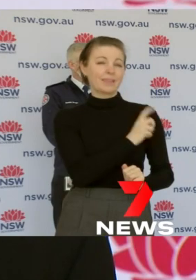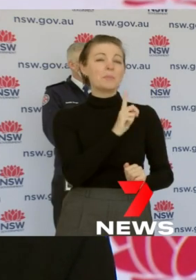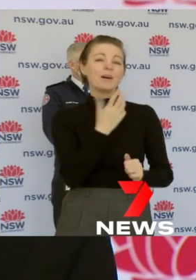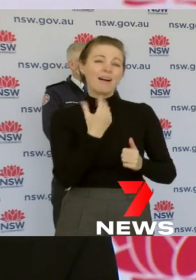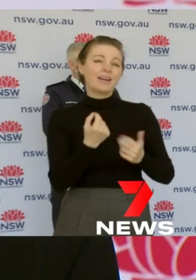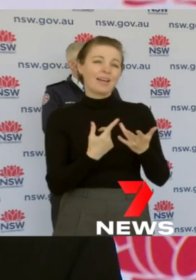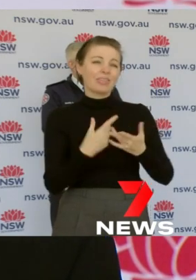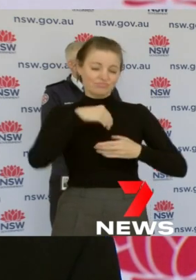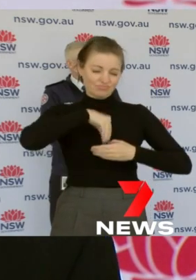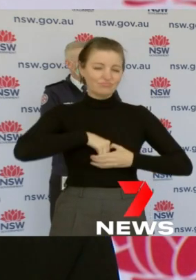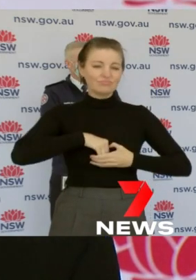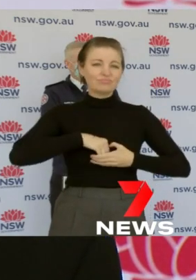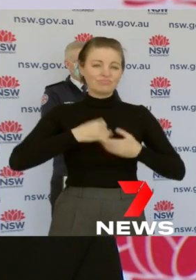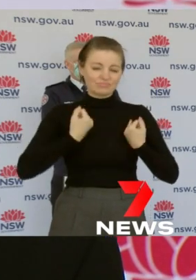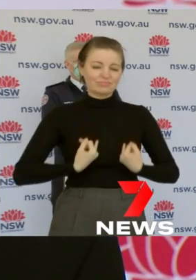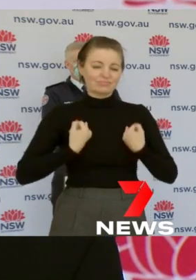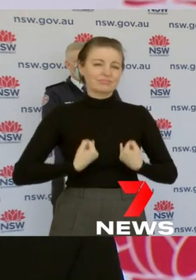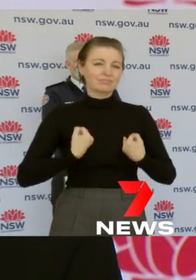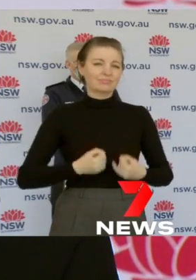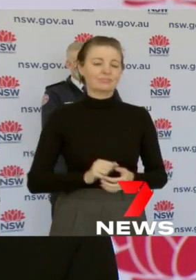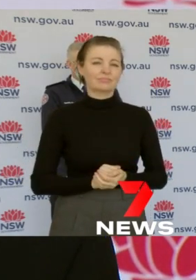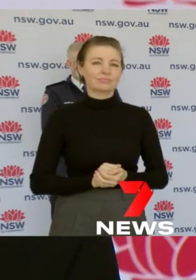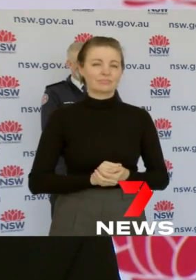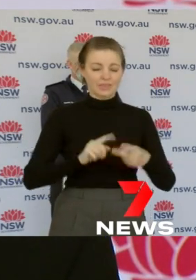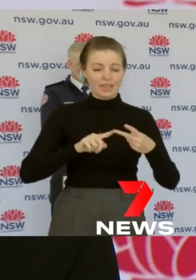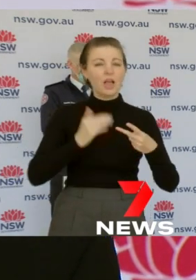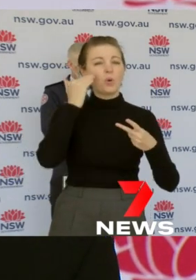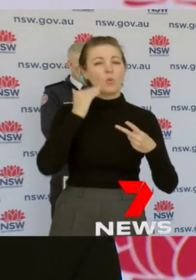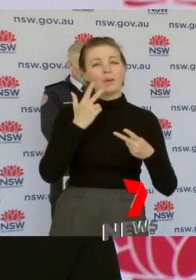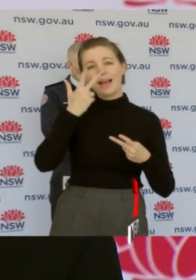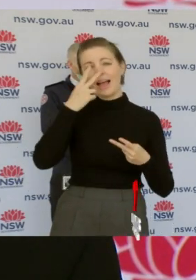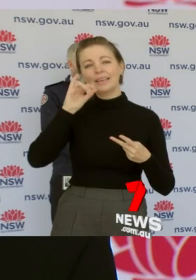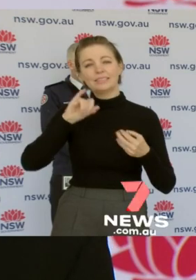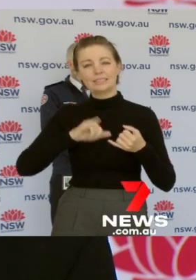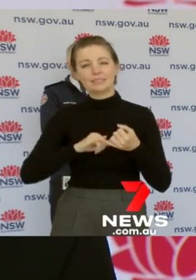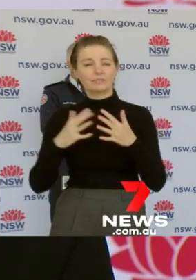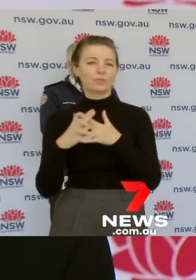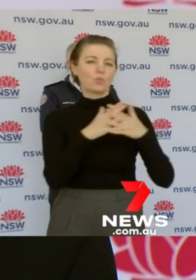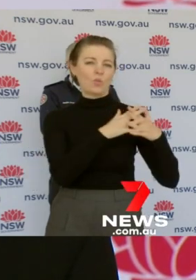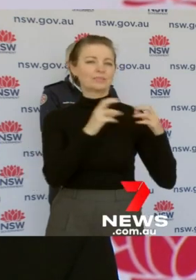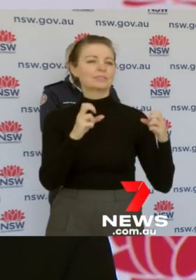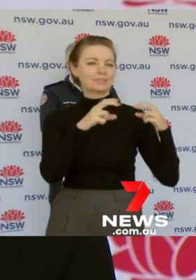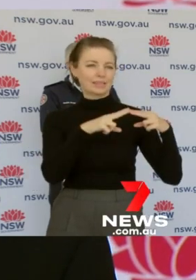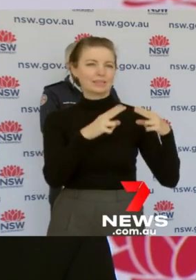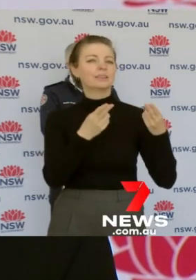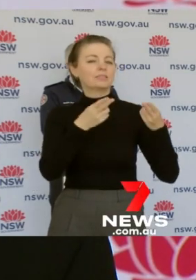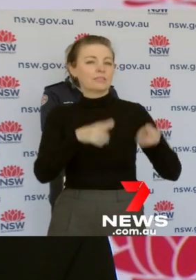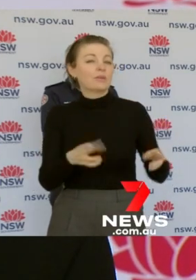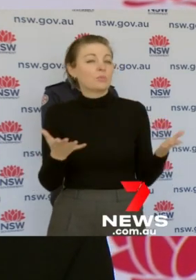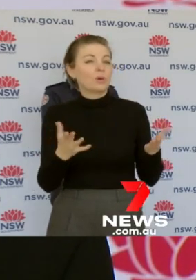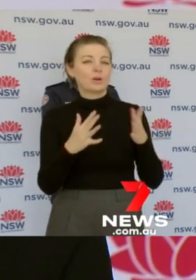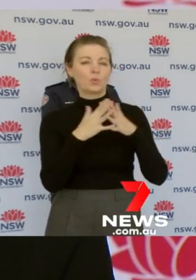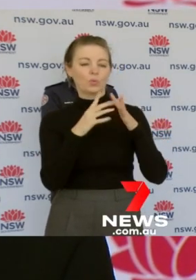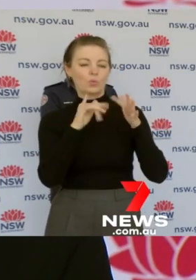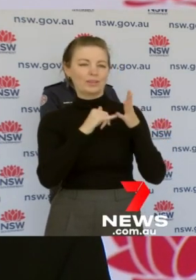diseases. A woman in her 80s from Western Sydney also has died at Westmead Hospital. She was